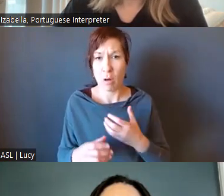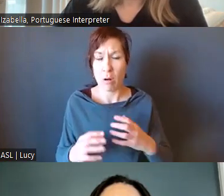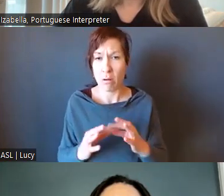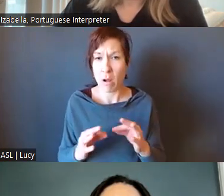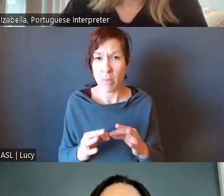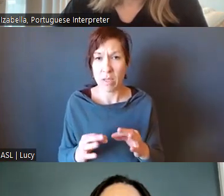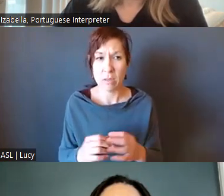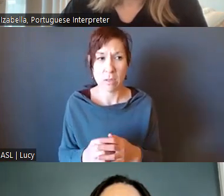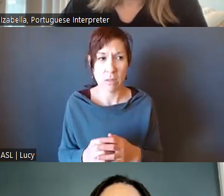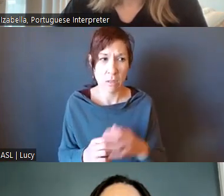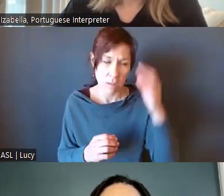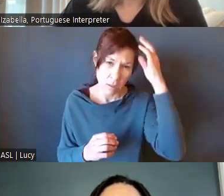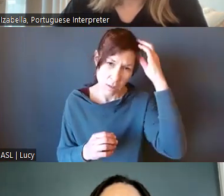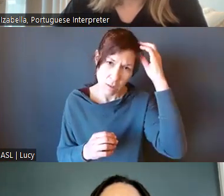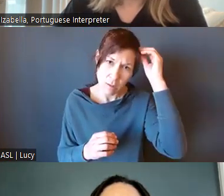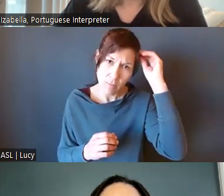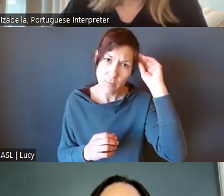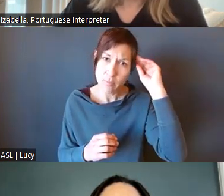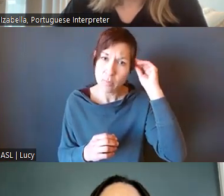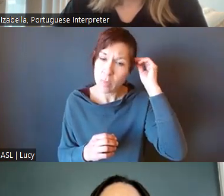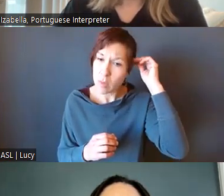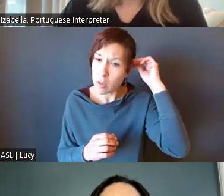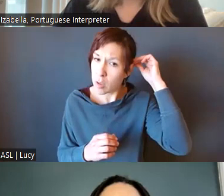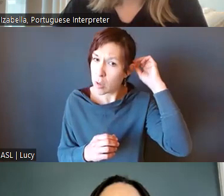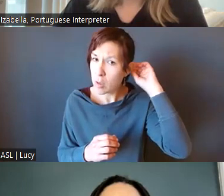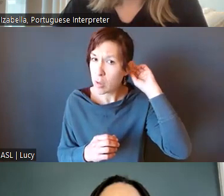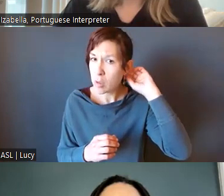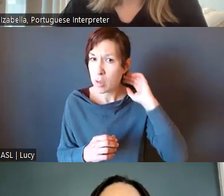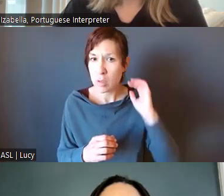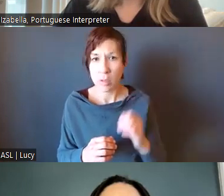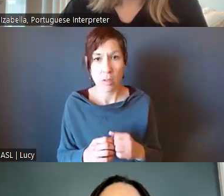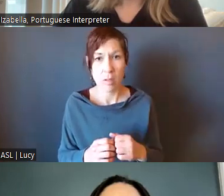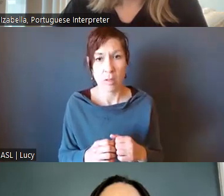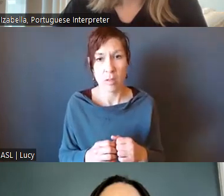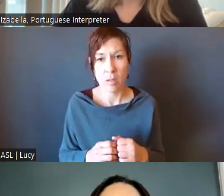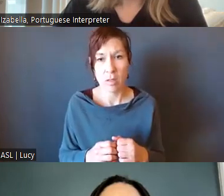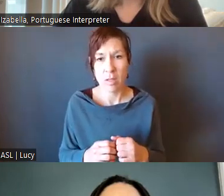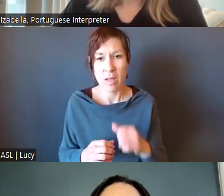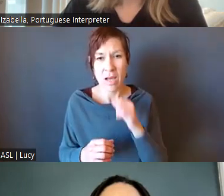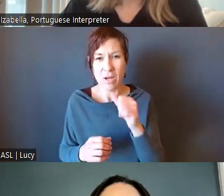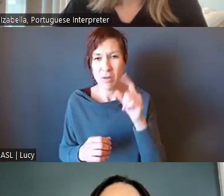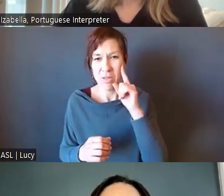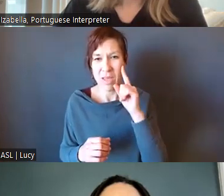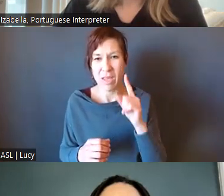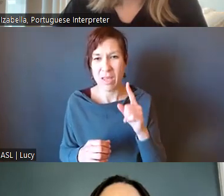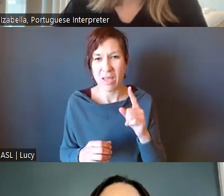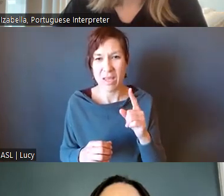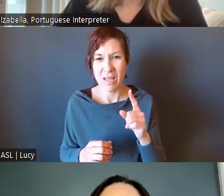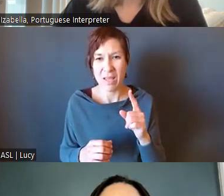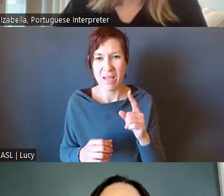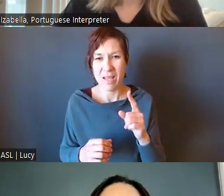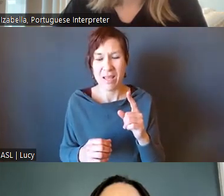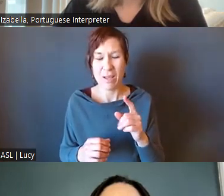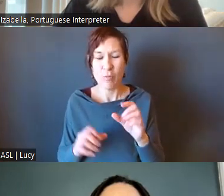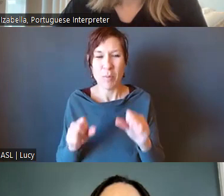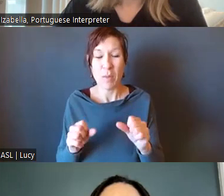that Carlene, Valerie, and I would be going through and synthesizing those dots, because we wouldn't have them all yet. And we